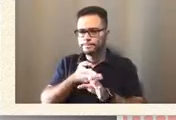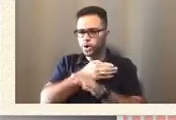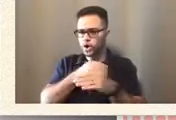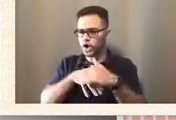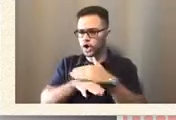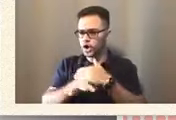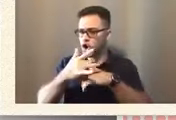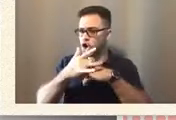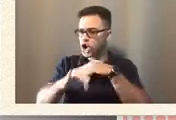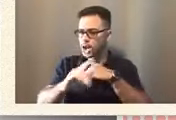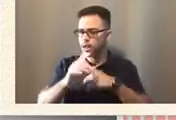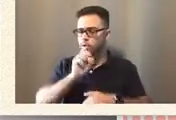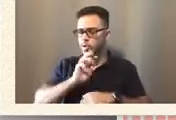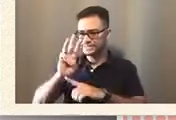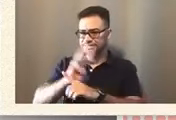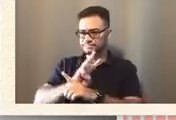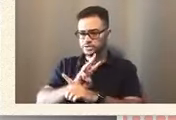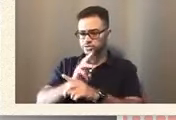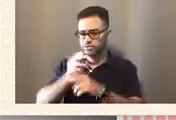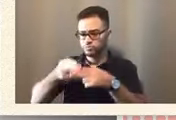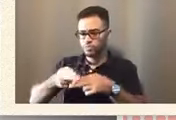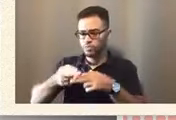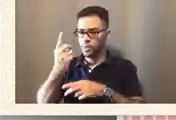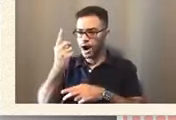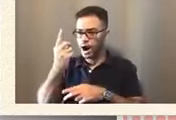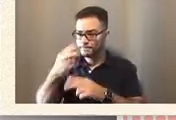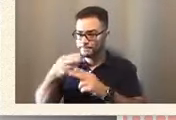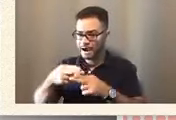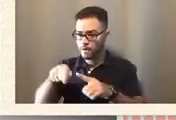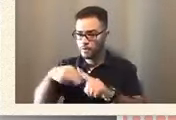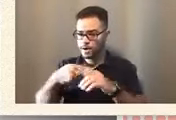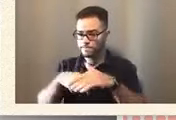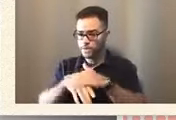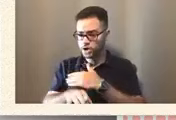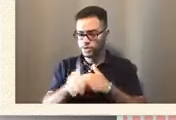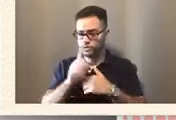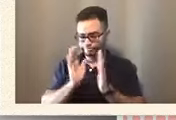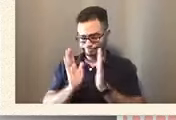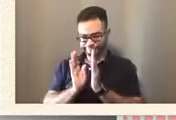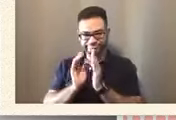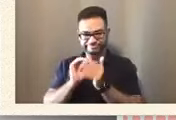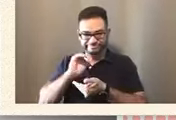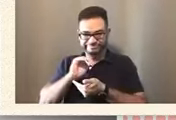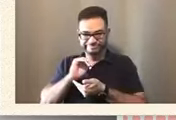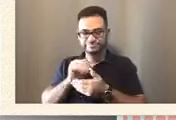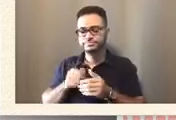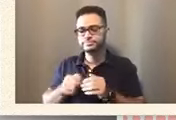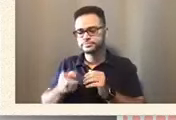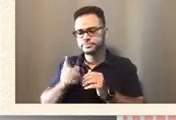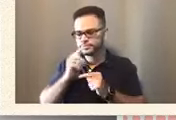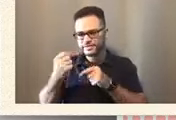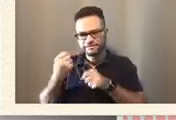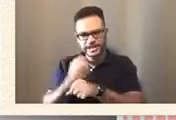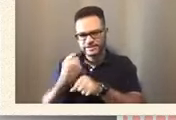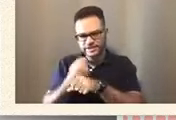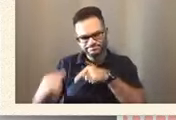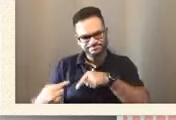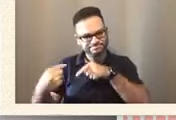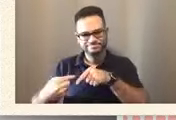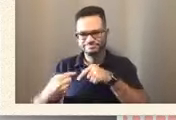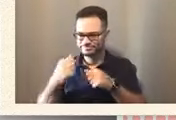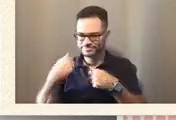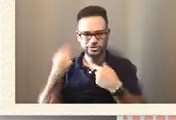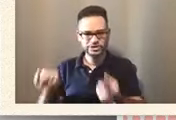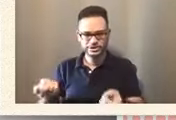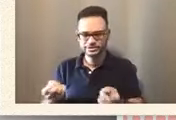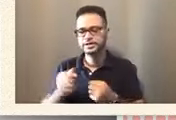was one pound when he was born. He's like this big. And he's been a little fighter ever since. And Allison will tell you because